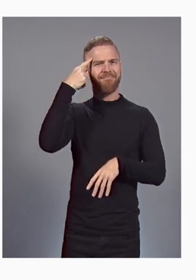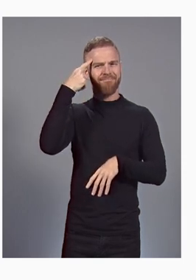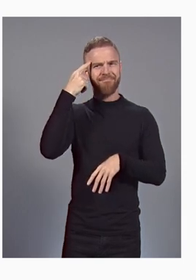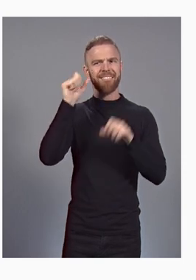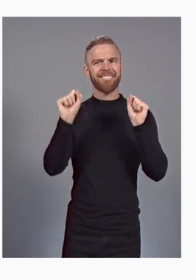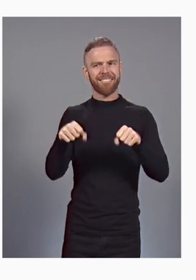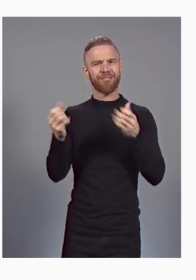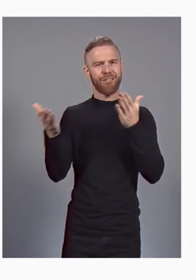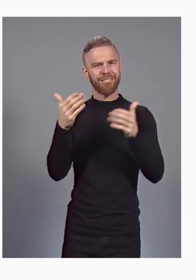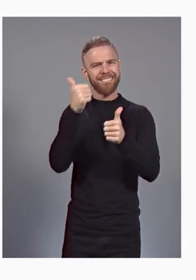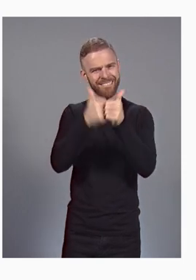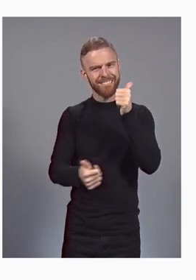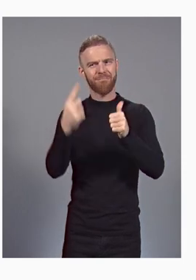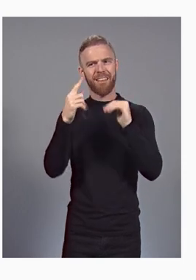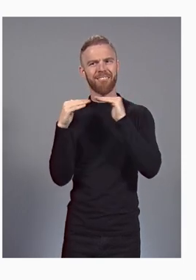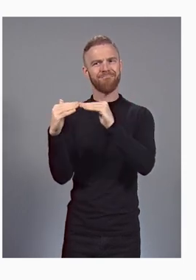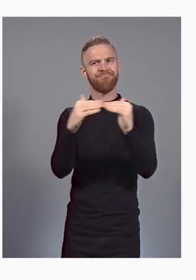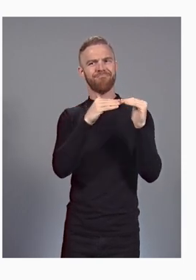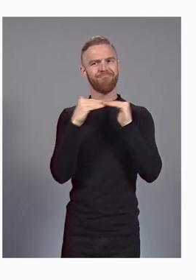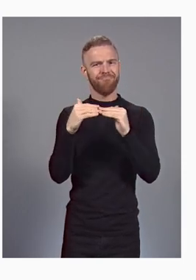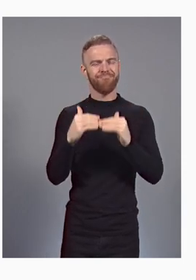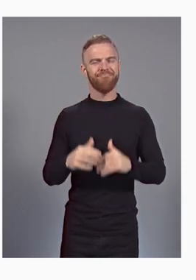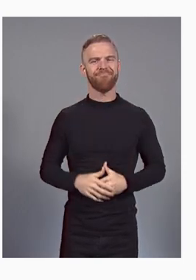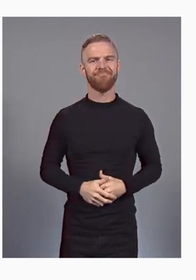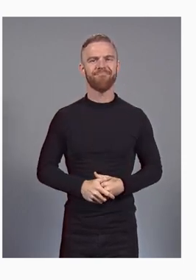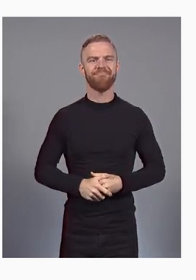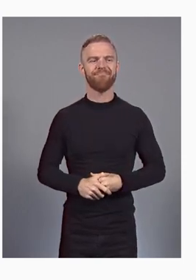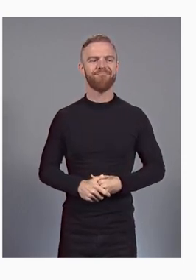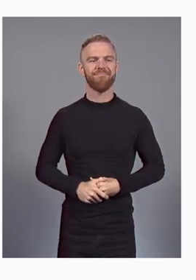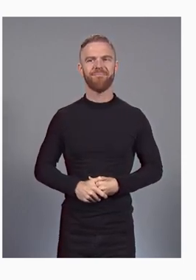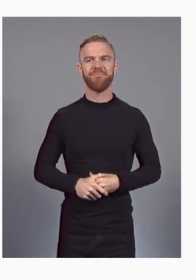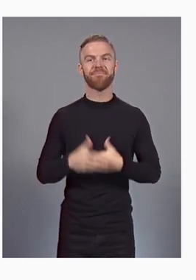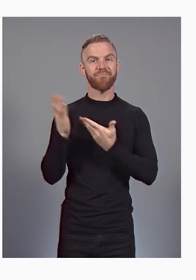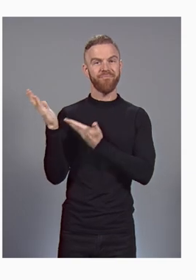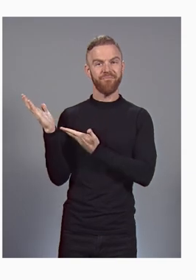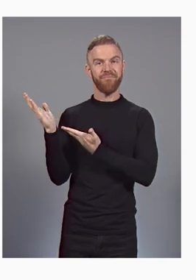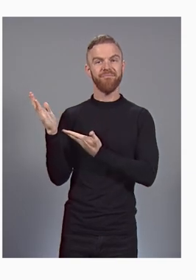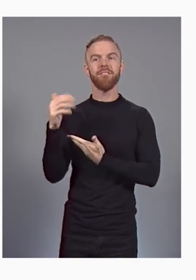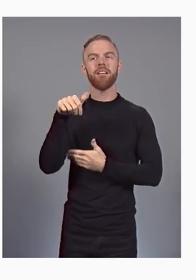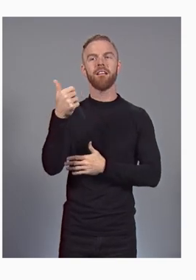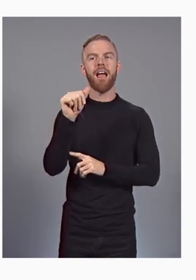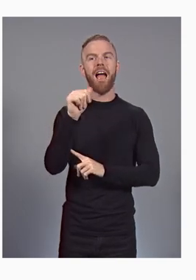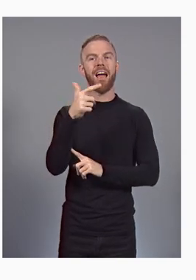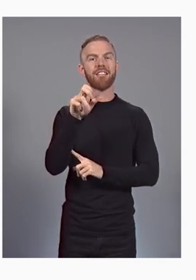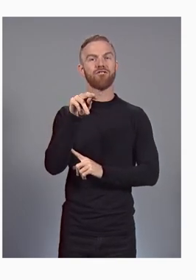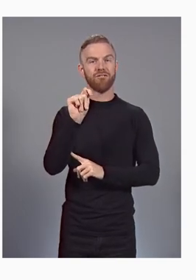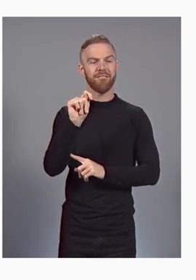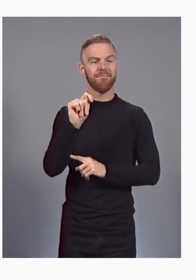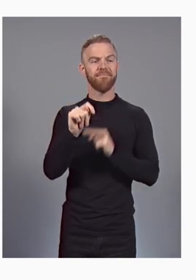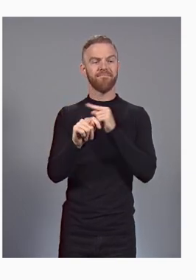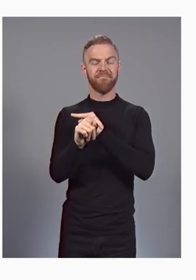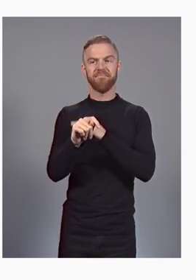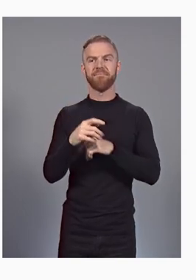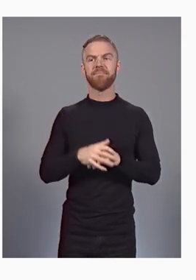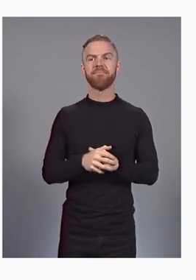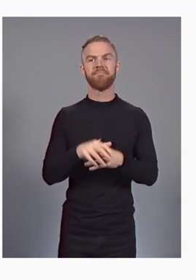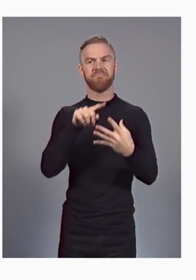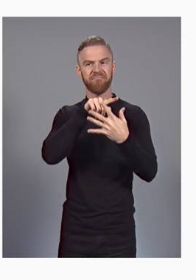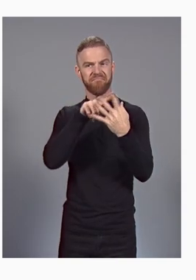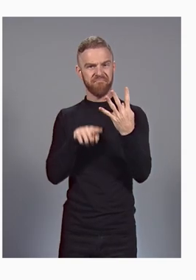Translation Hub joins other AI agents from Google Cloud that apply AI to common business tasks.